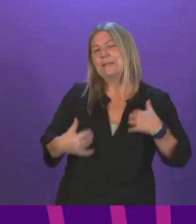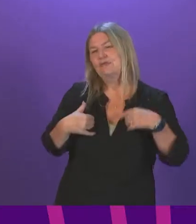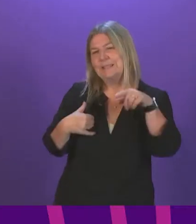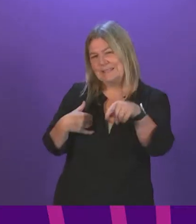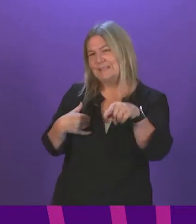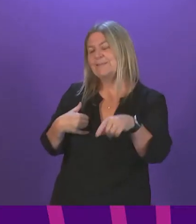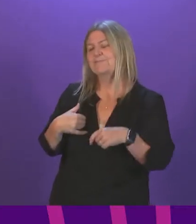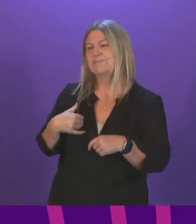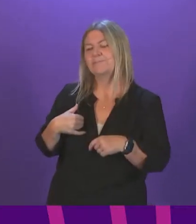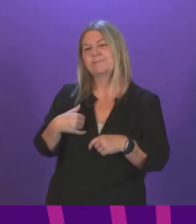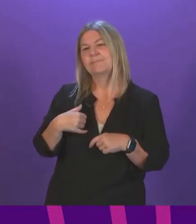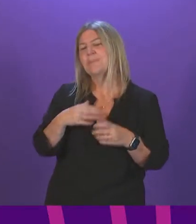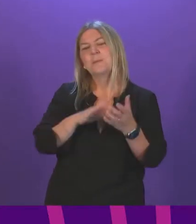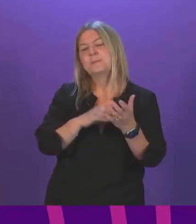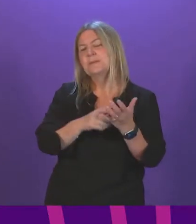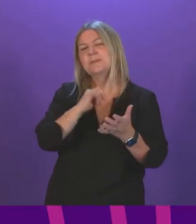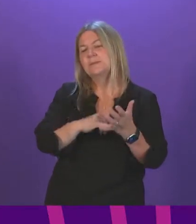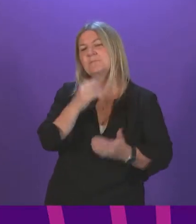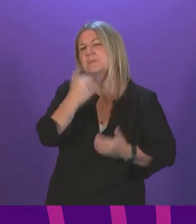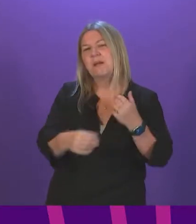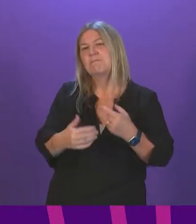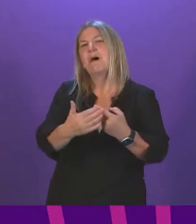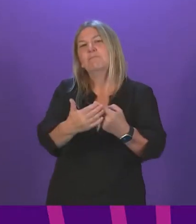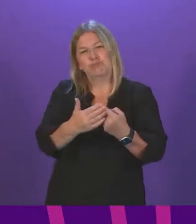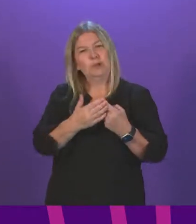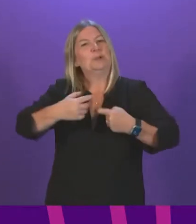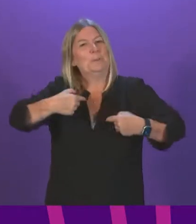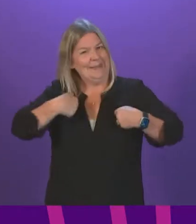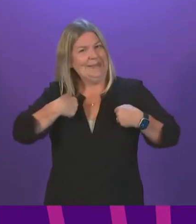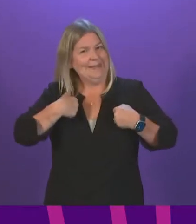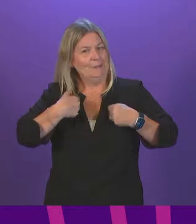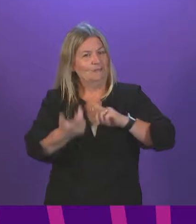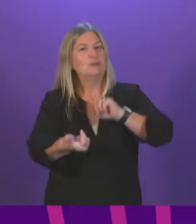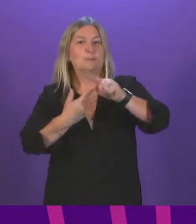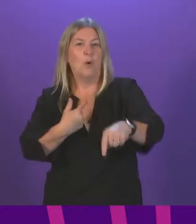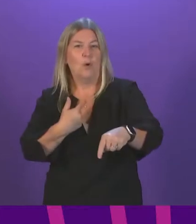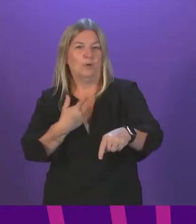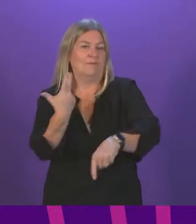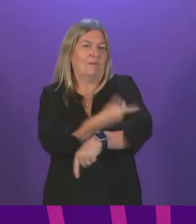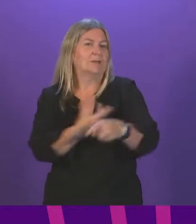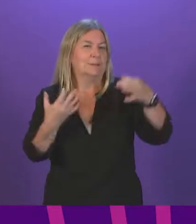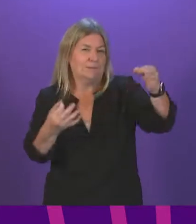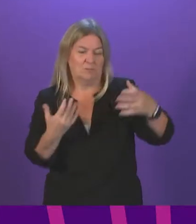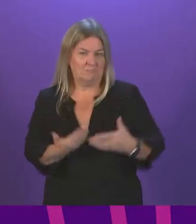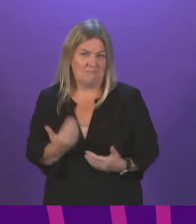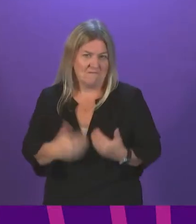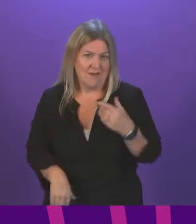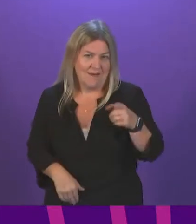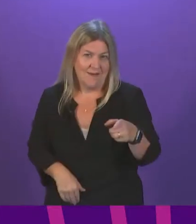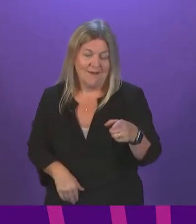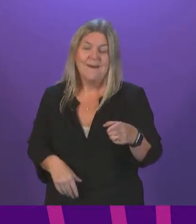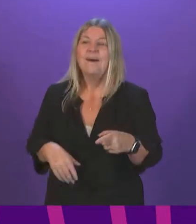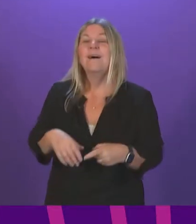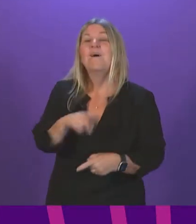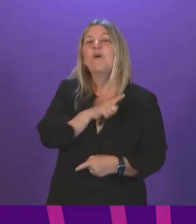pressing me for further detail on the United Kingdom government's position. And he might have done that because, of course, the United Kingdom government